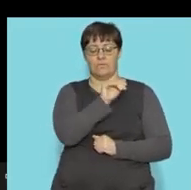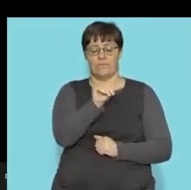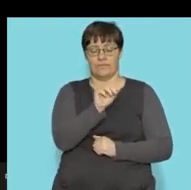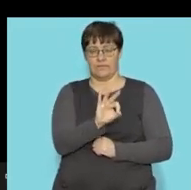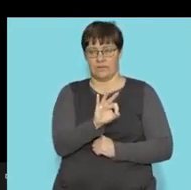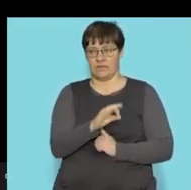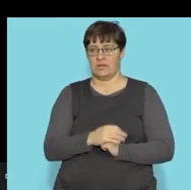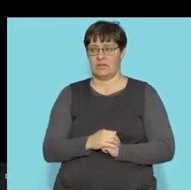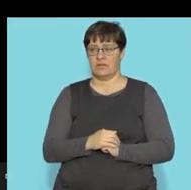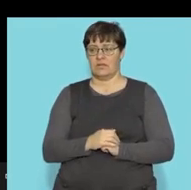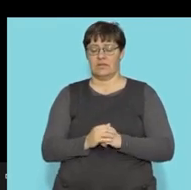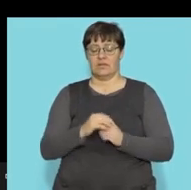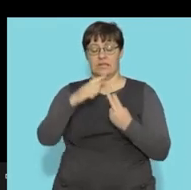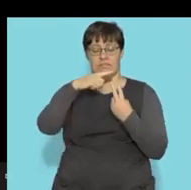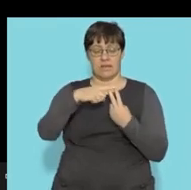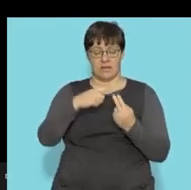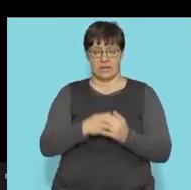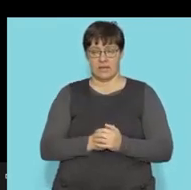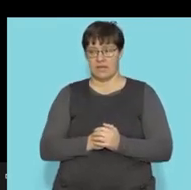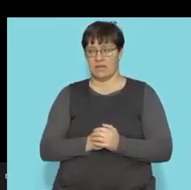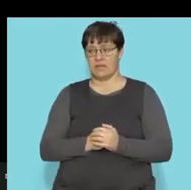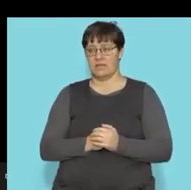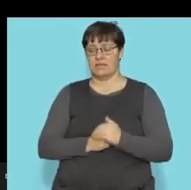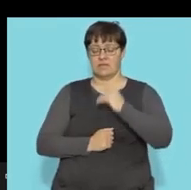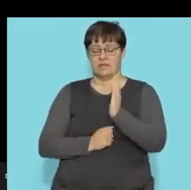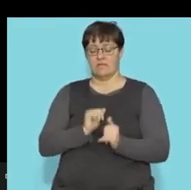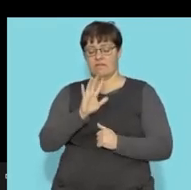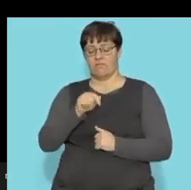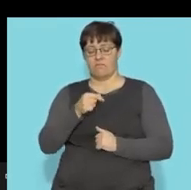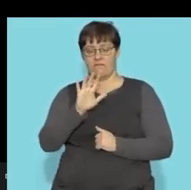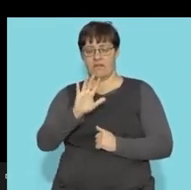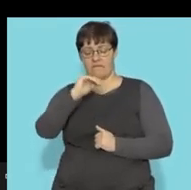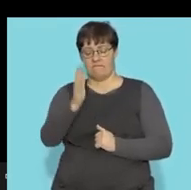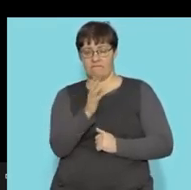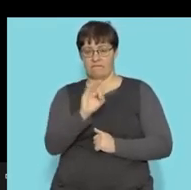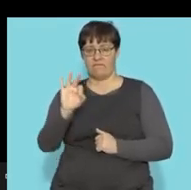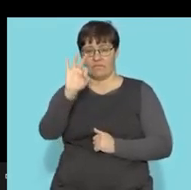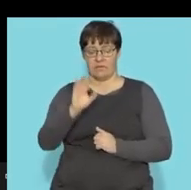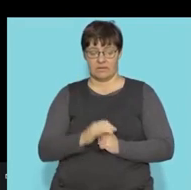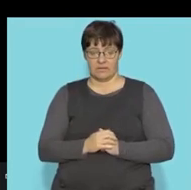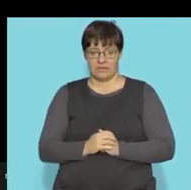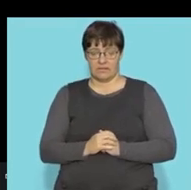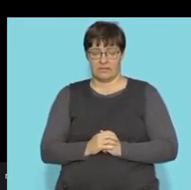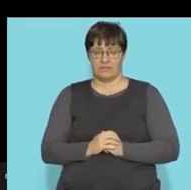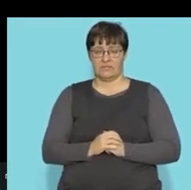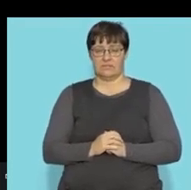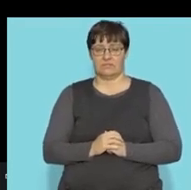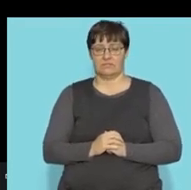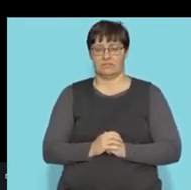2 over 3 multiplied by pi times my radius